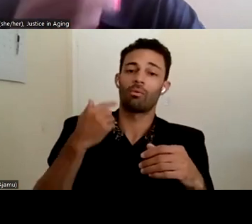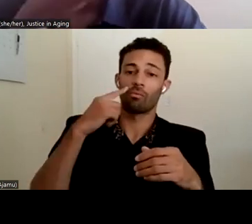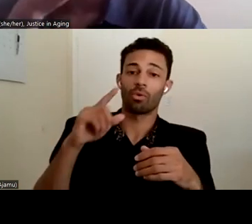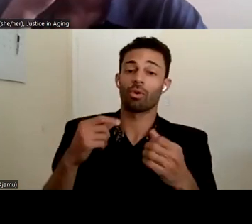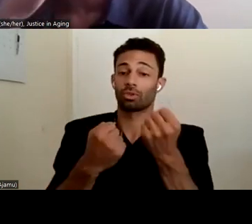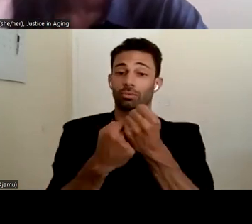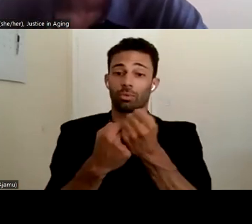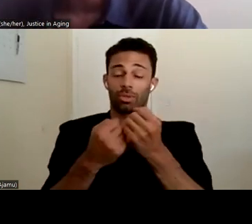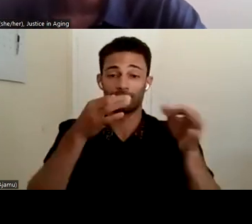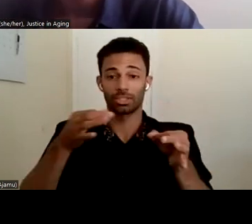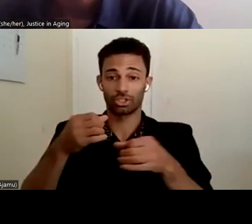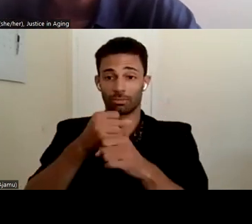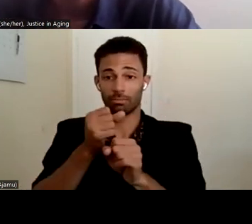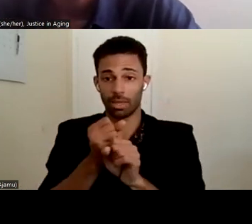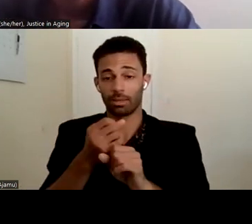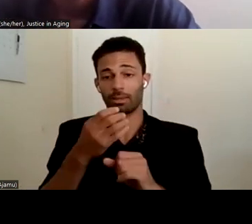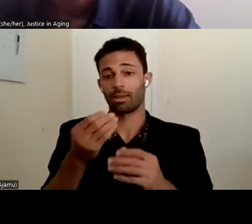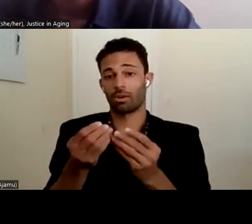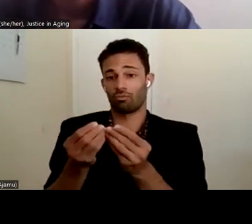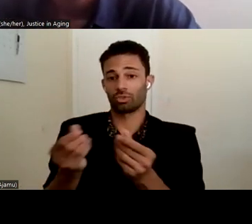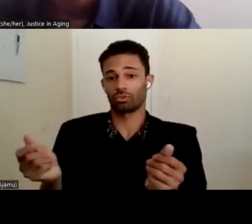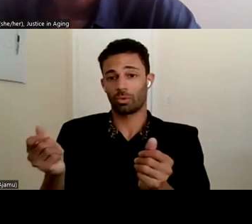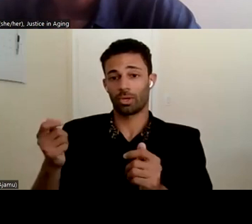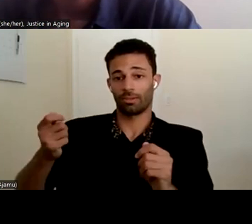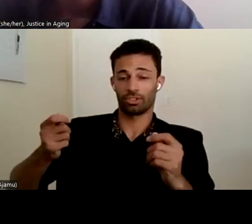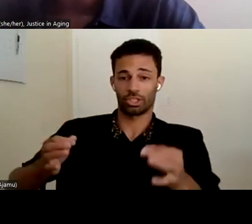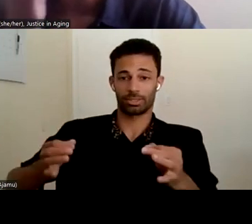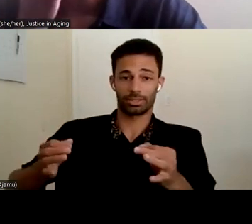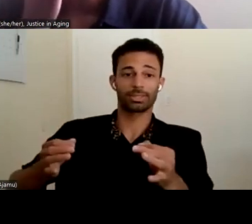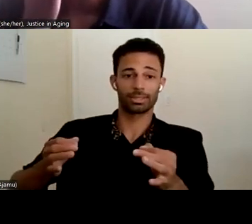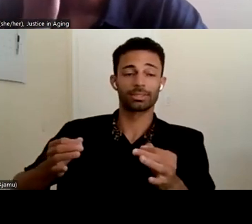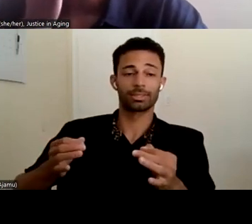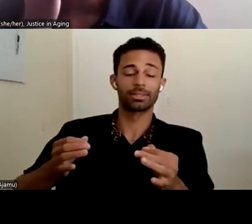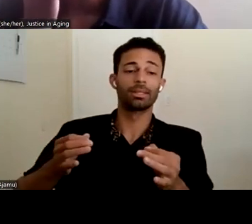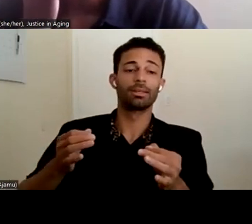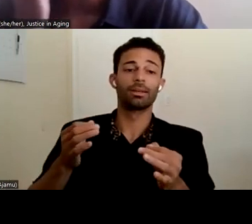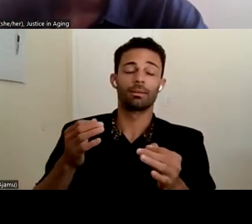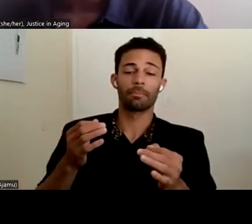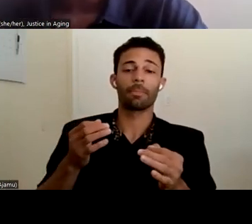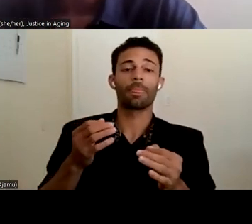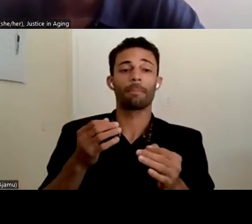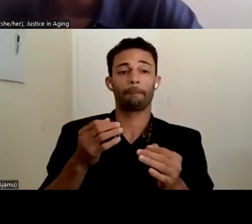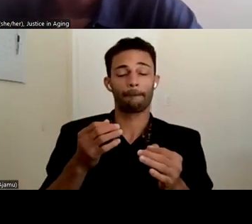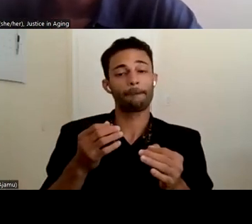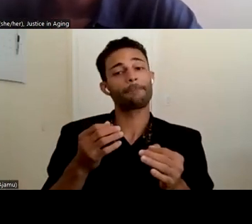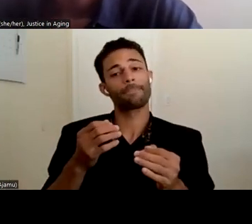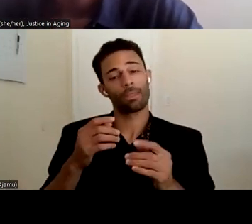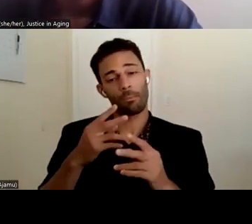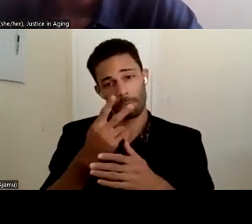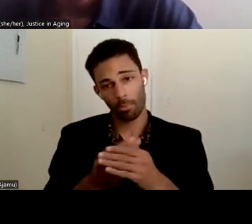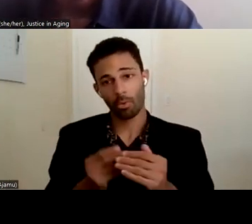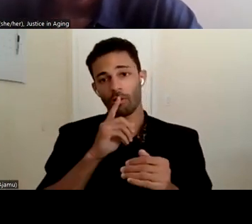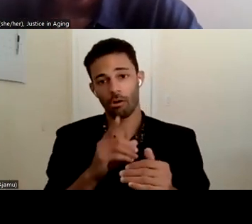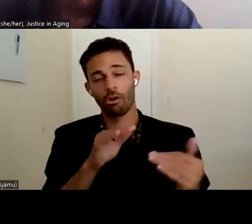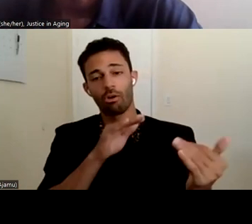restorative justice, I say that with a lot of caveats and hesitation because of their both, um, approaches that we don't know